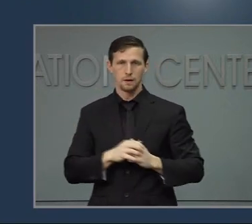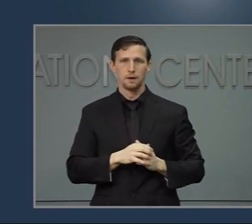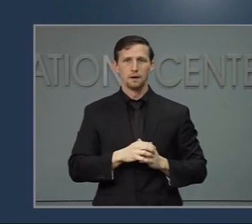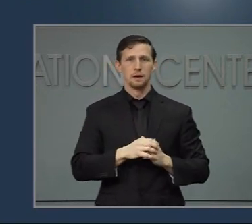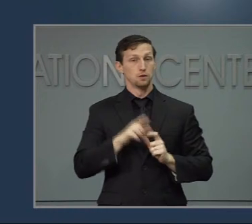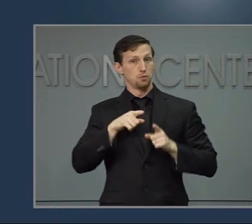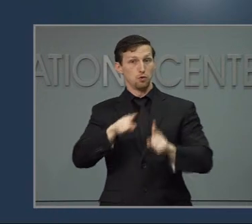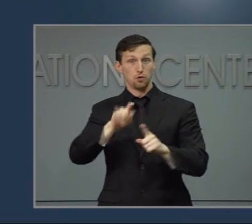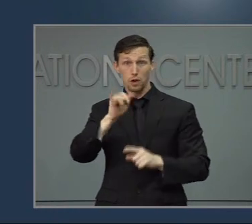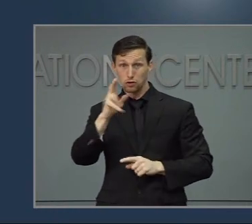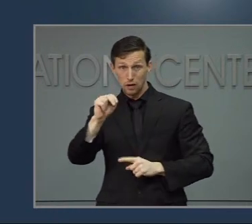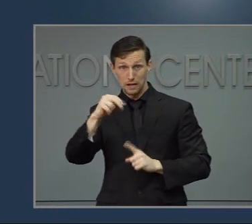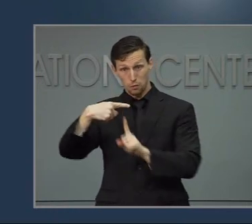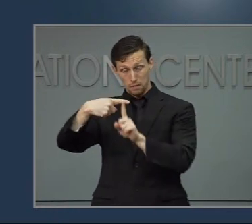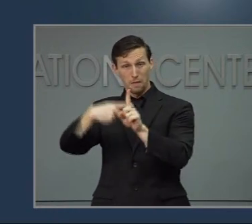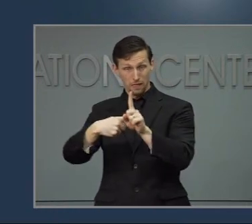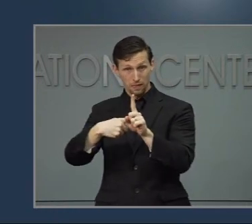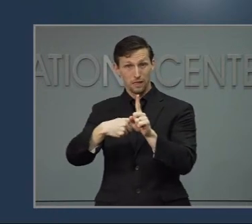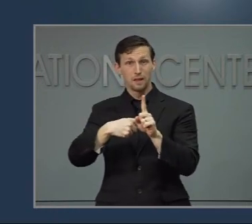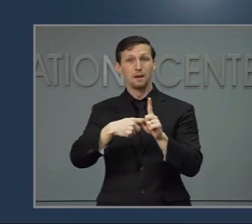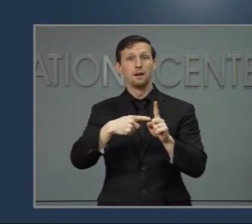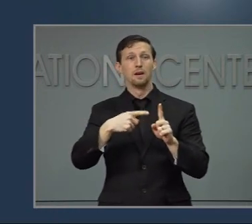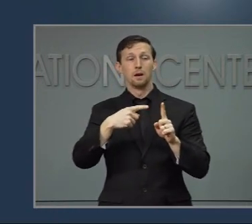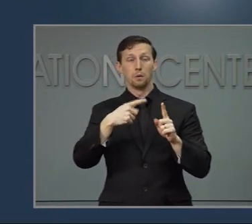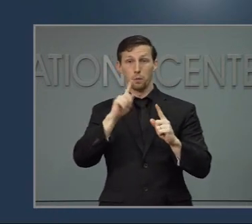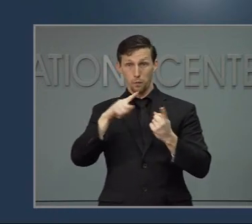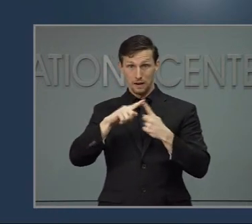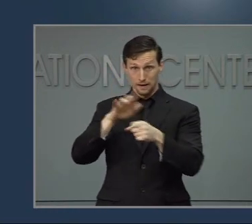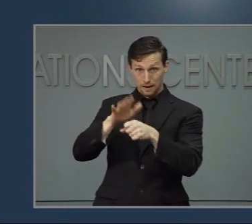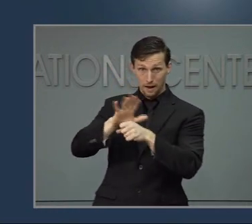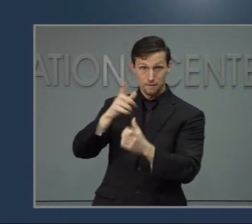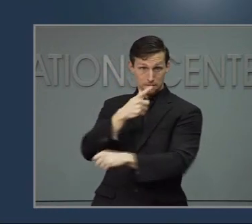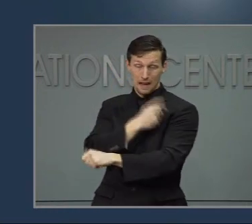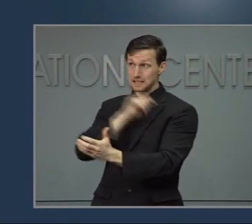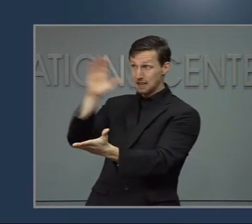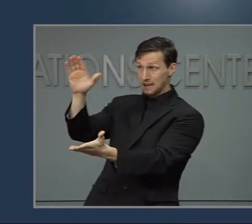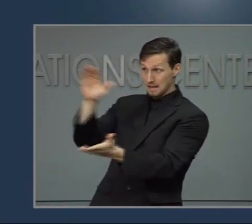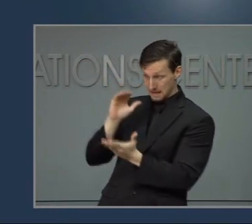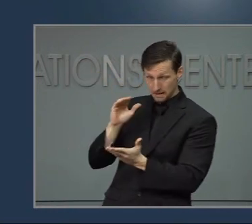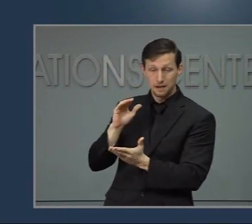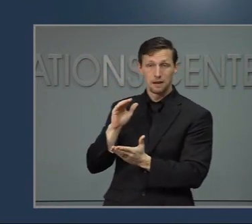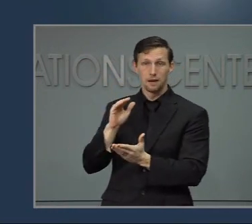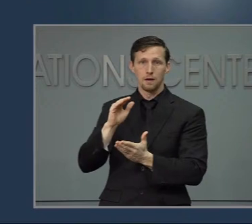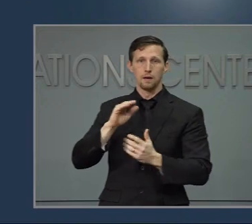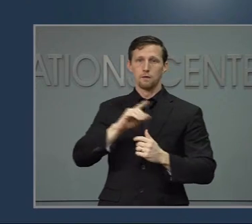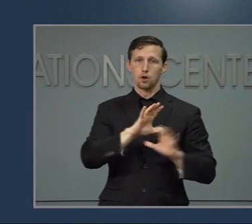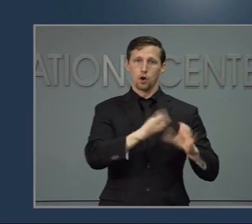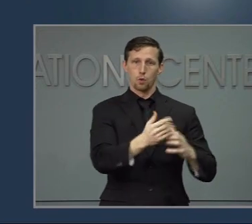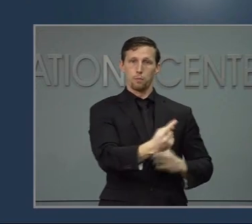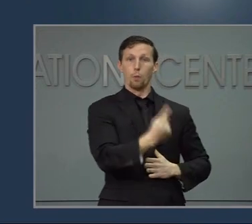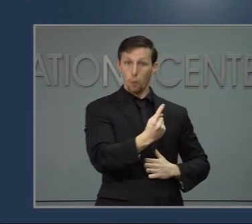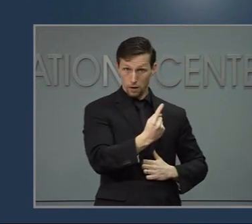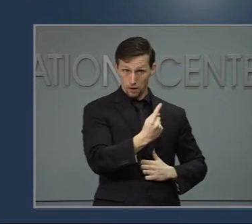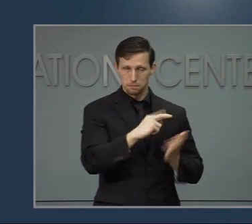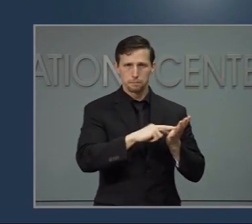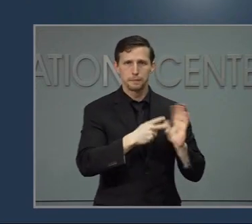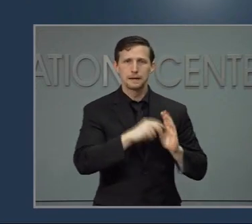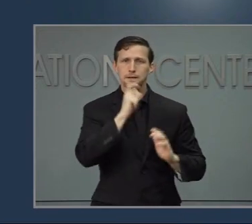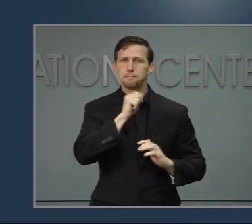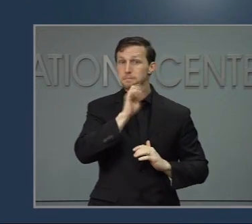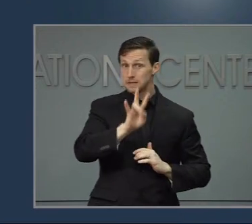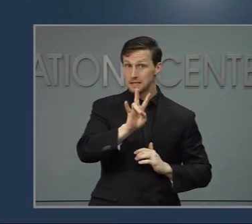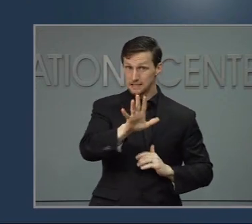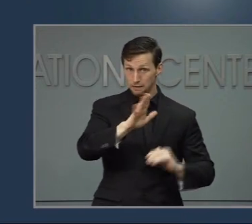over the month of January, one at a time. Vaccines will first open to Group 1, which is anyone 75